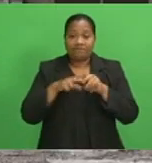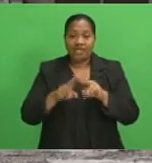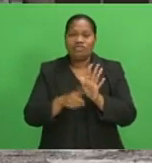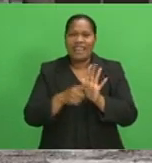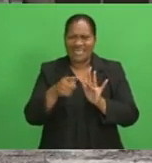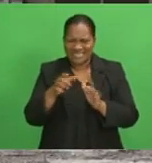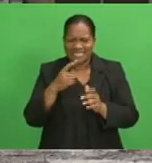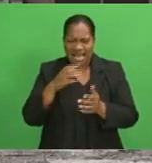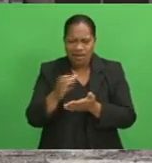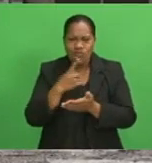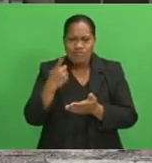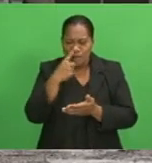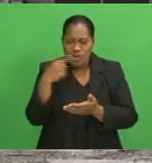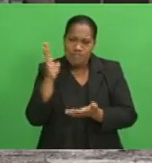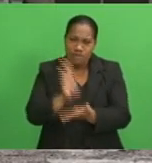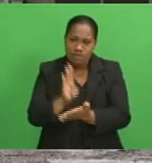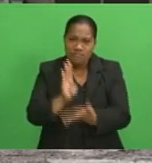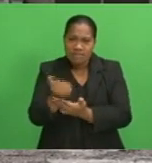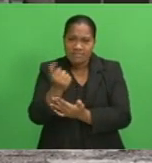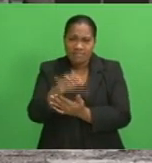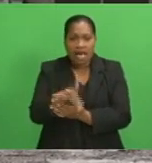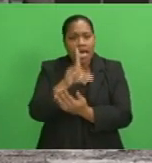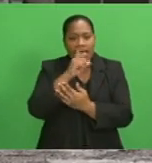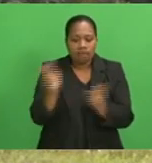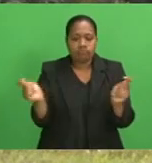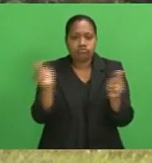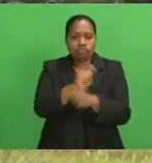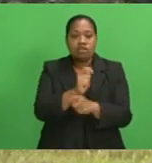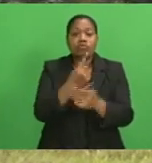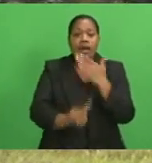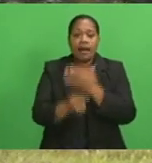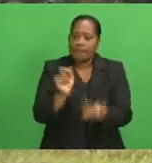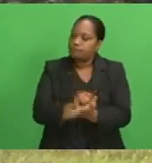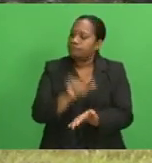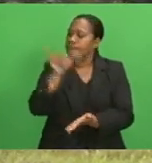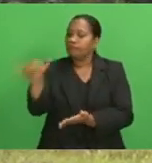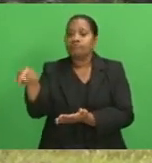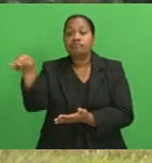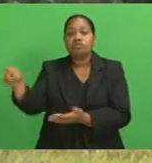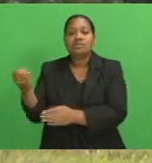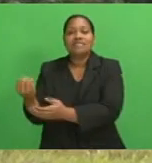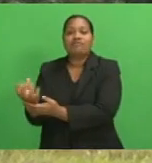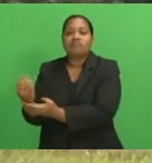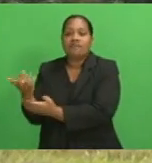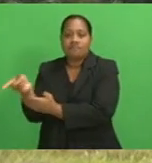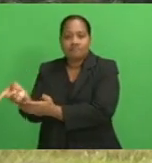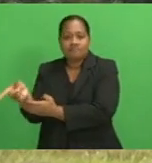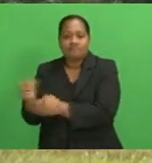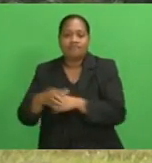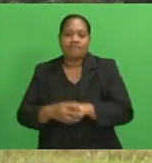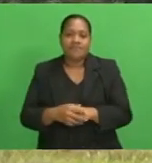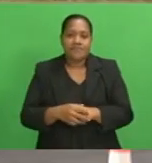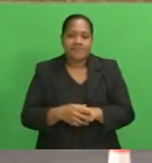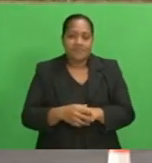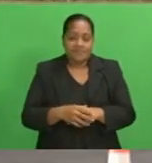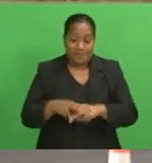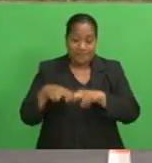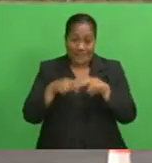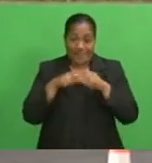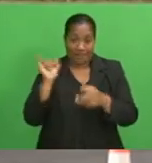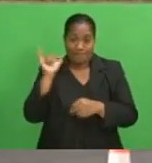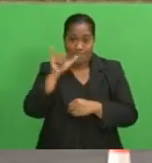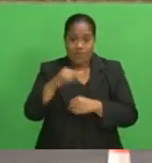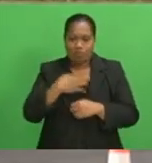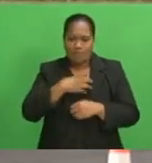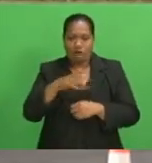these routes can change their flights to depart from and arrive at Savo Savo instead. Fiji Link will increase frequency of flights into